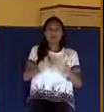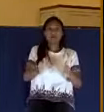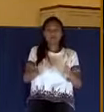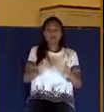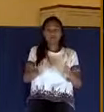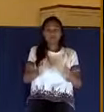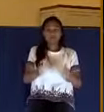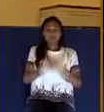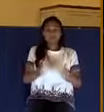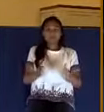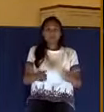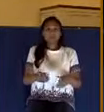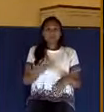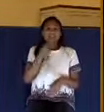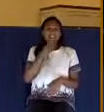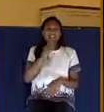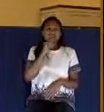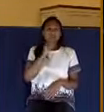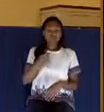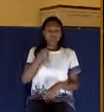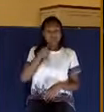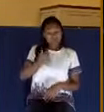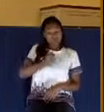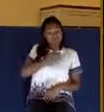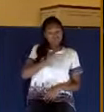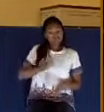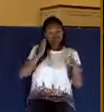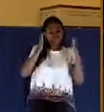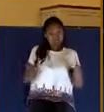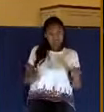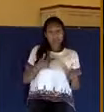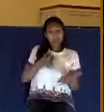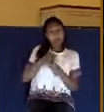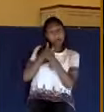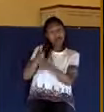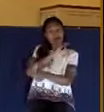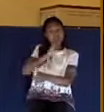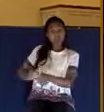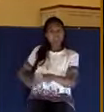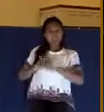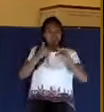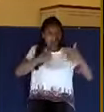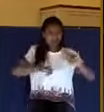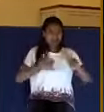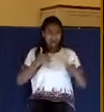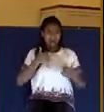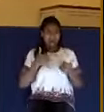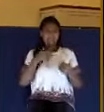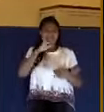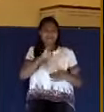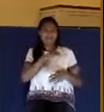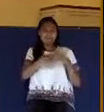faith of Christ. He's saying, don't claim to be a Christian and a follower of Christ and think like this.